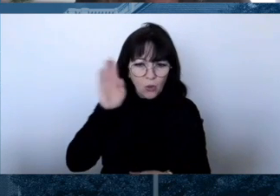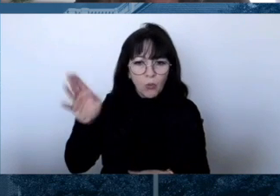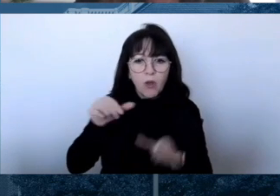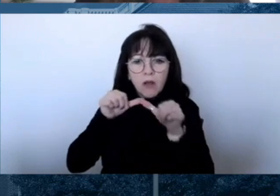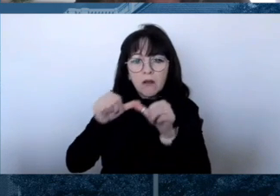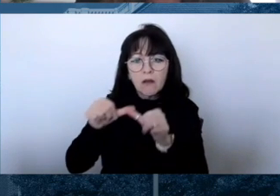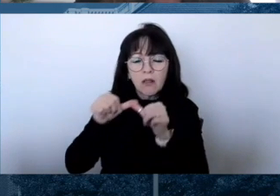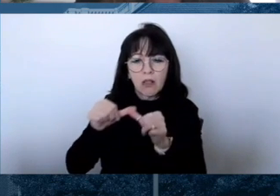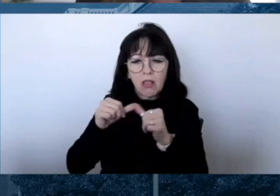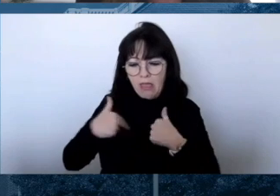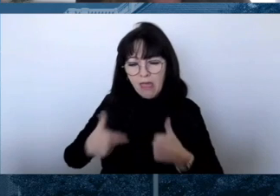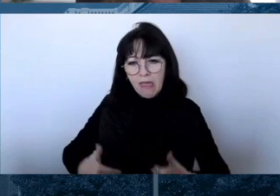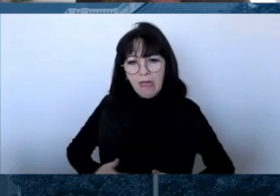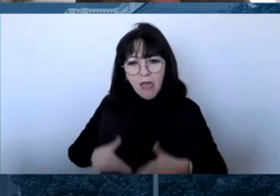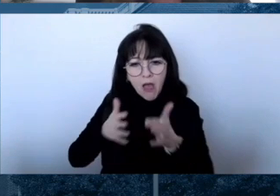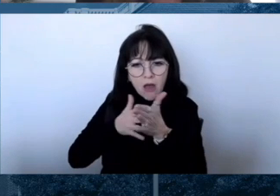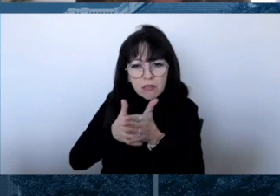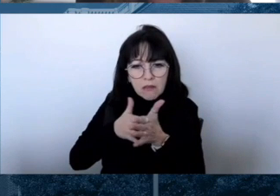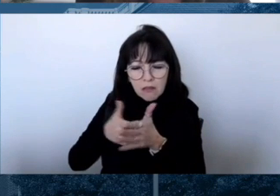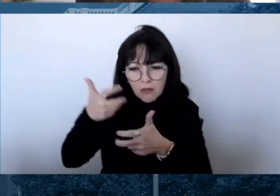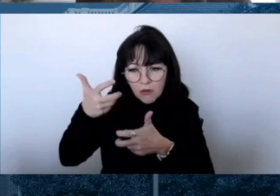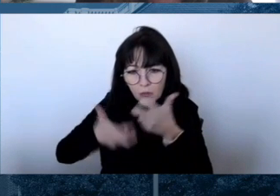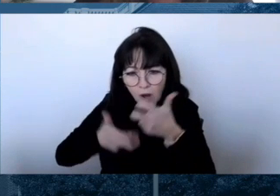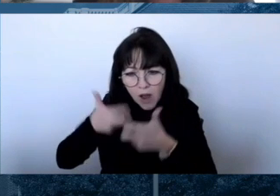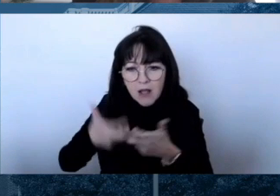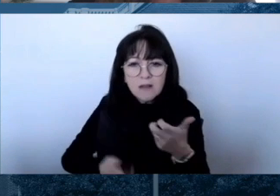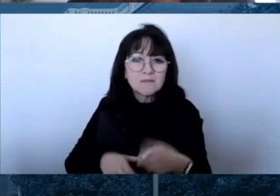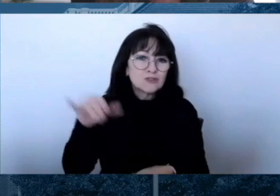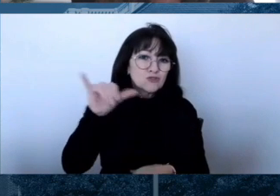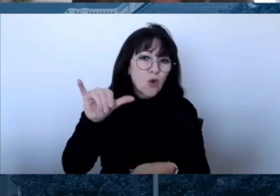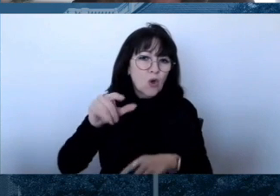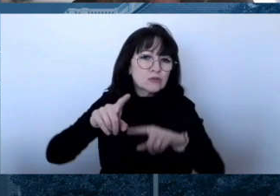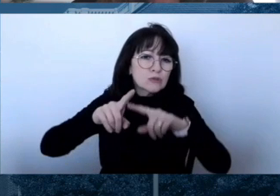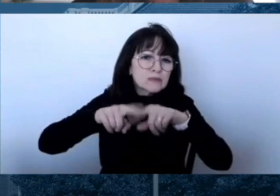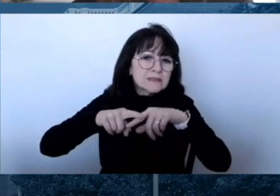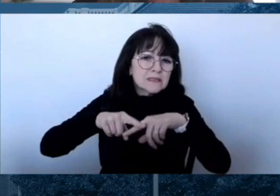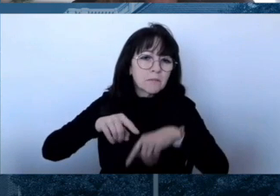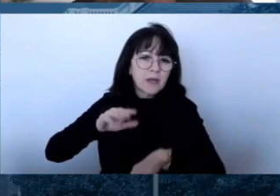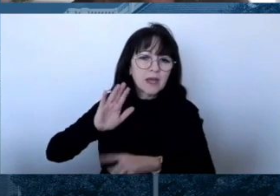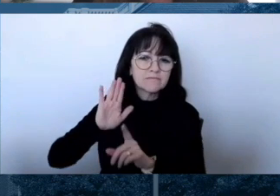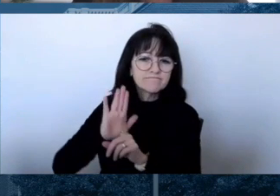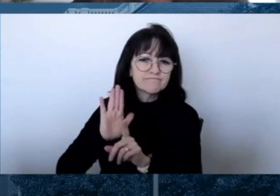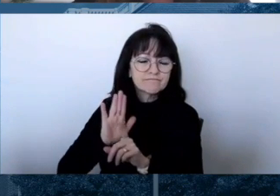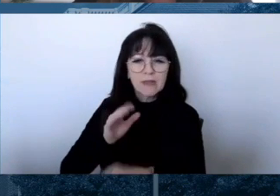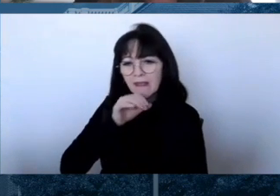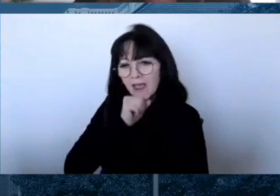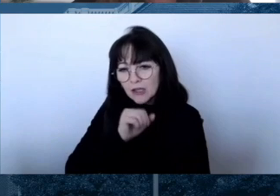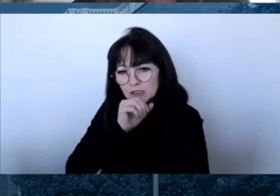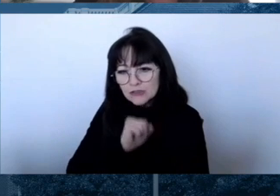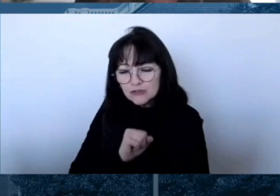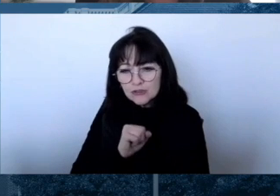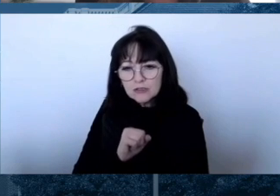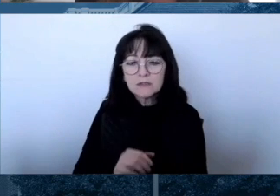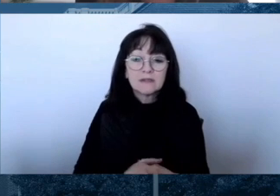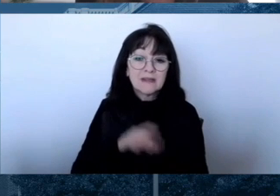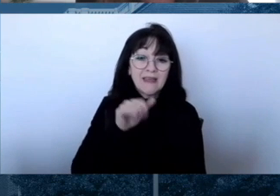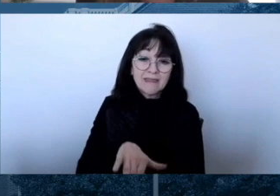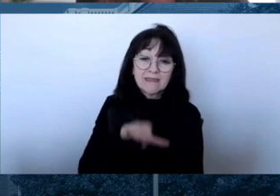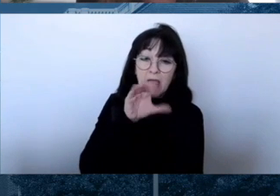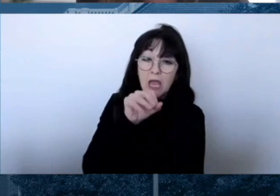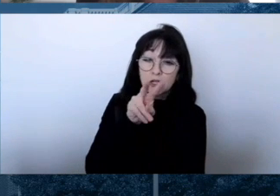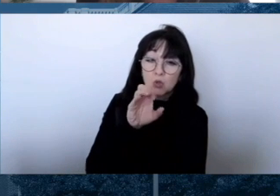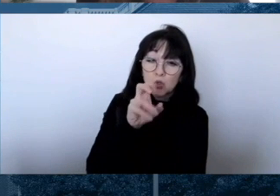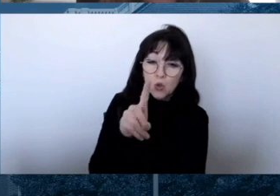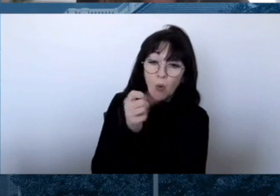and any underlying health conditions in their age. The COVID-19 vaccine helps protect you by